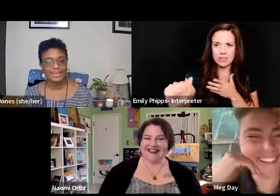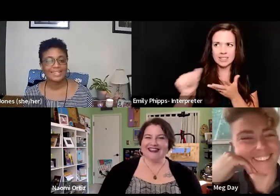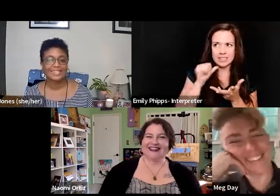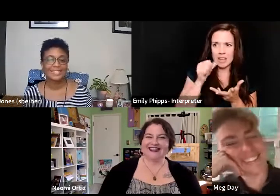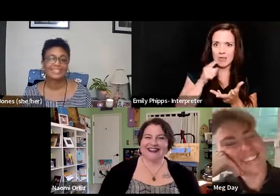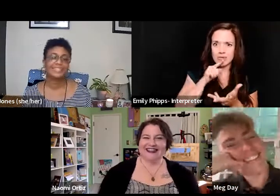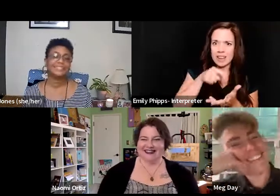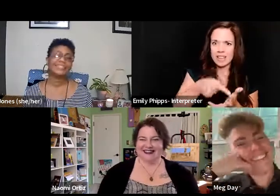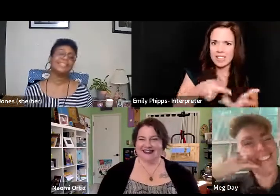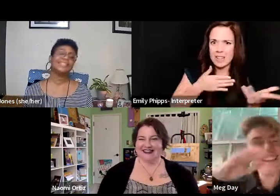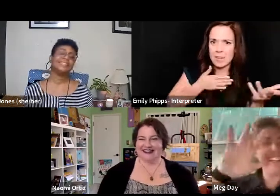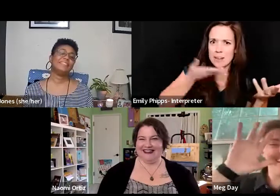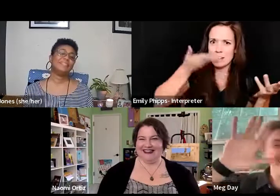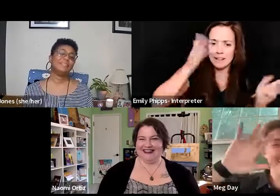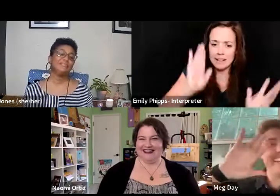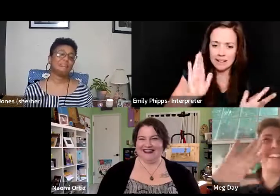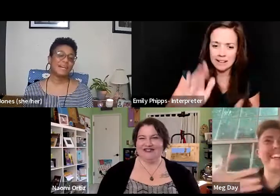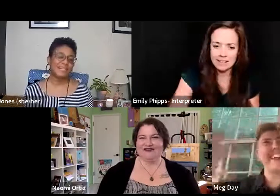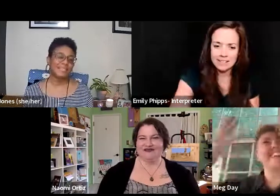like, god.